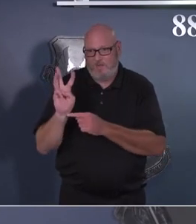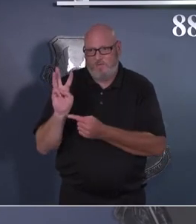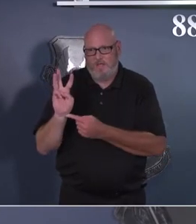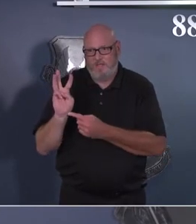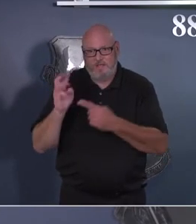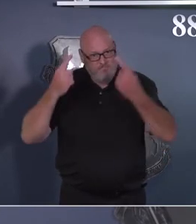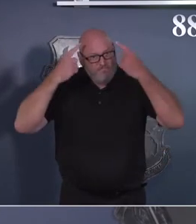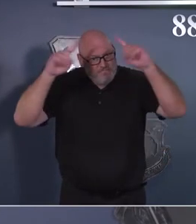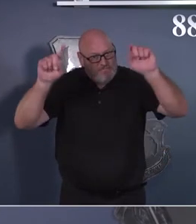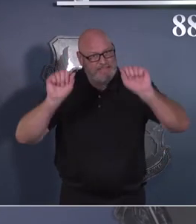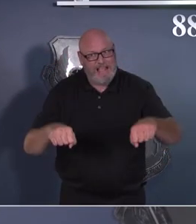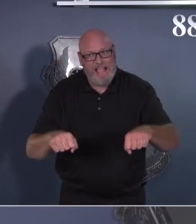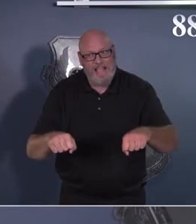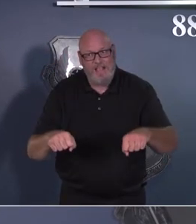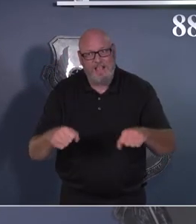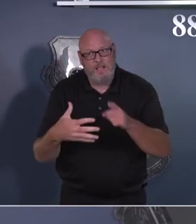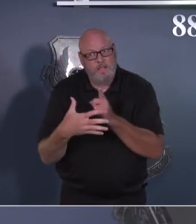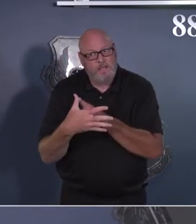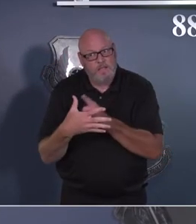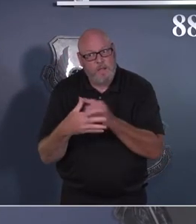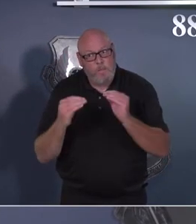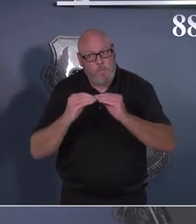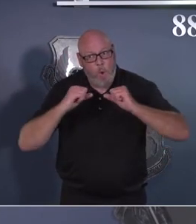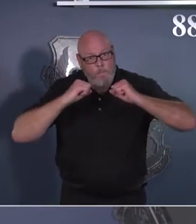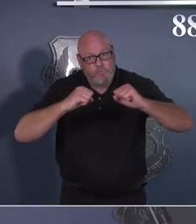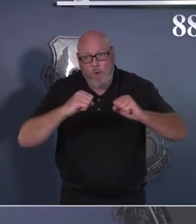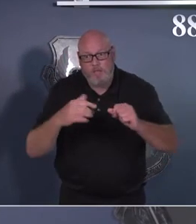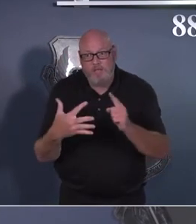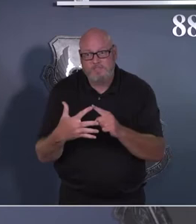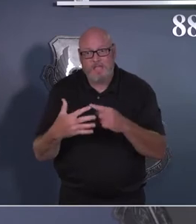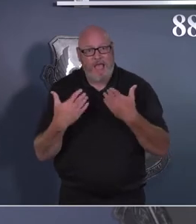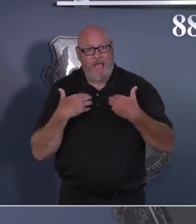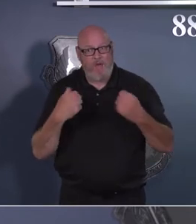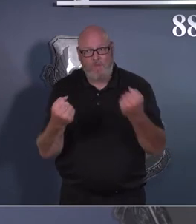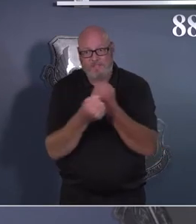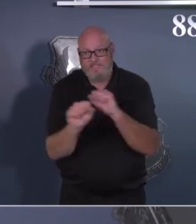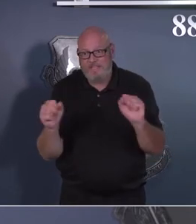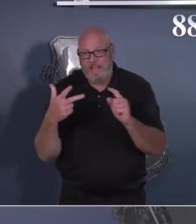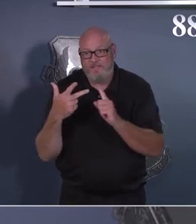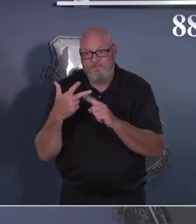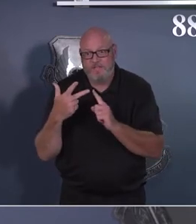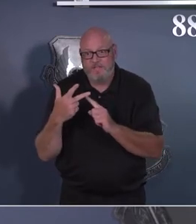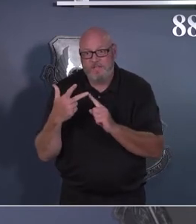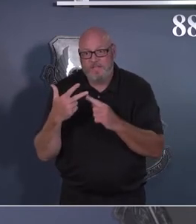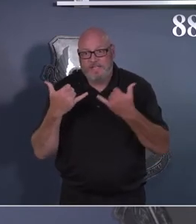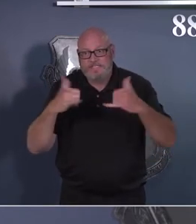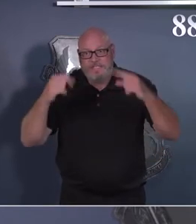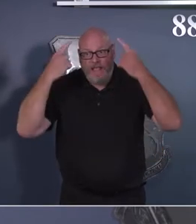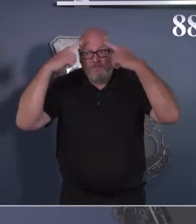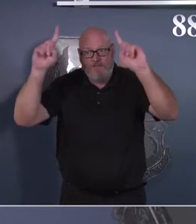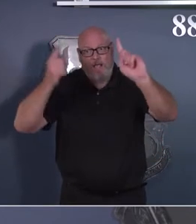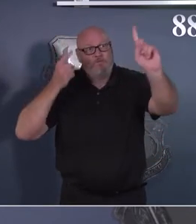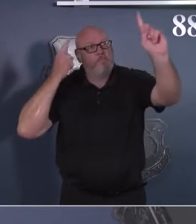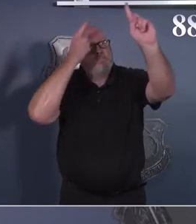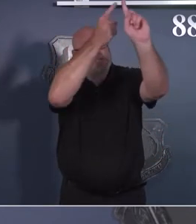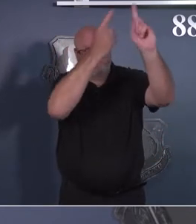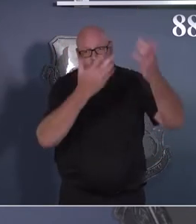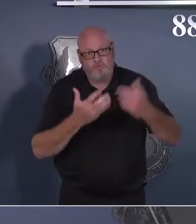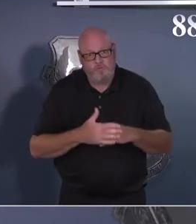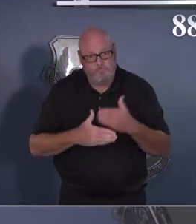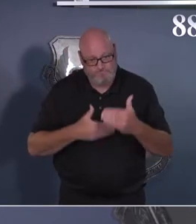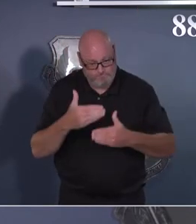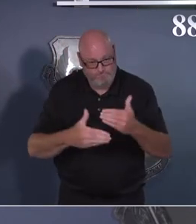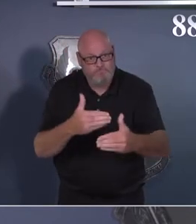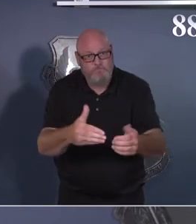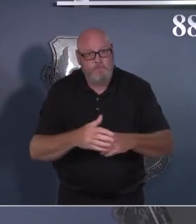protection, health and safety for our teams, but also to ensure effective mission execution. We've seen over the course of